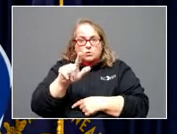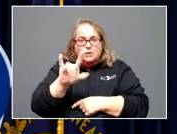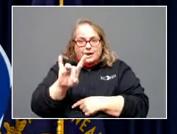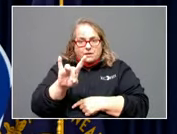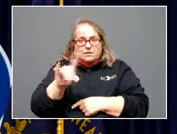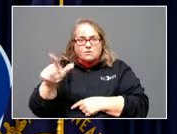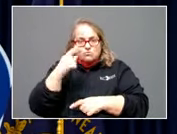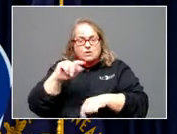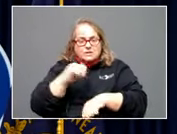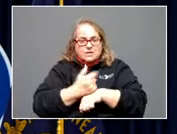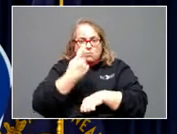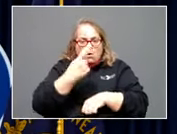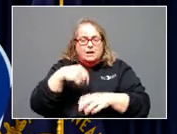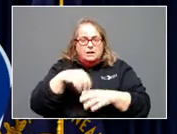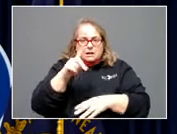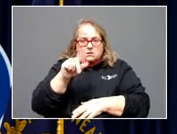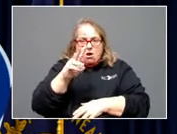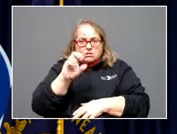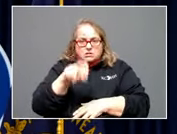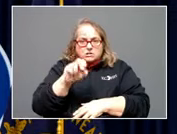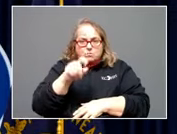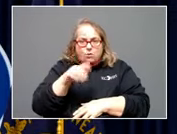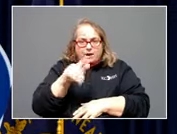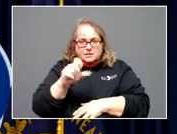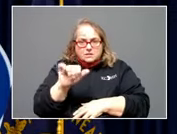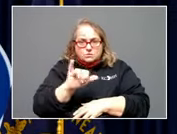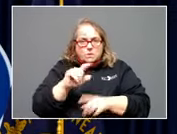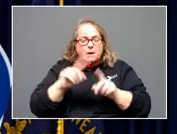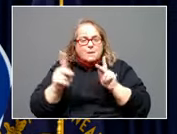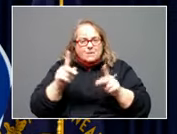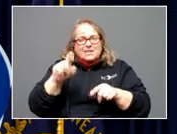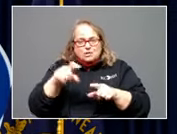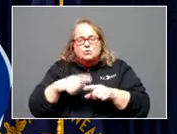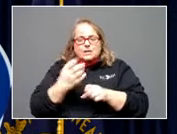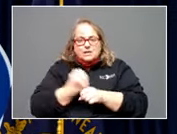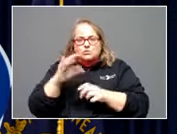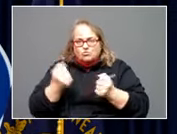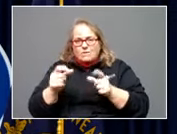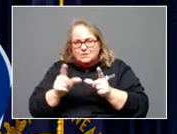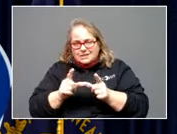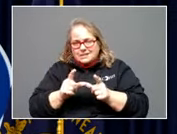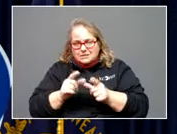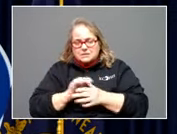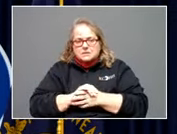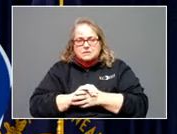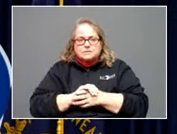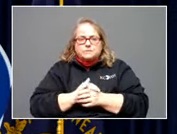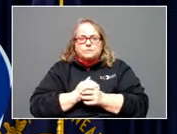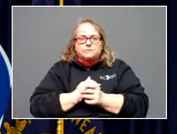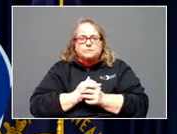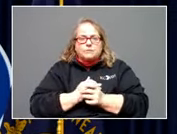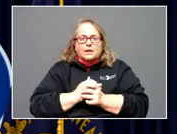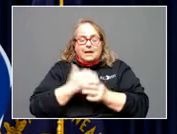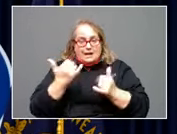Dawson Springs, too. The people ultimately will need to get their license. All right, we're going to move to the COVID